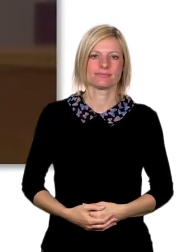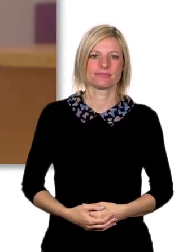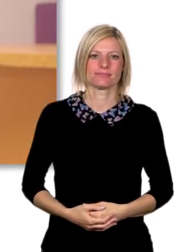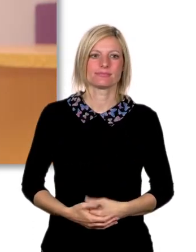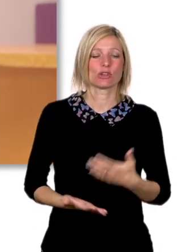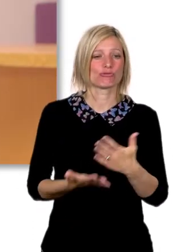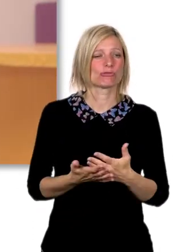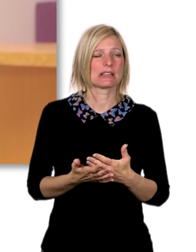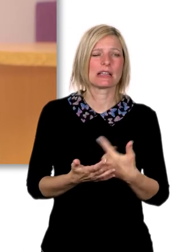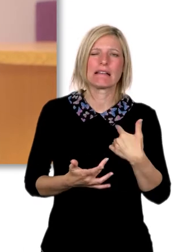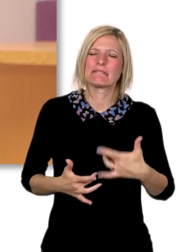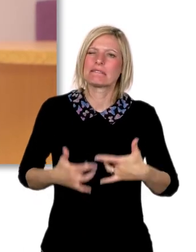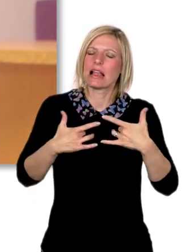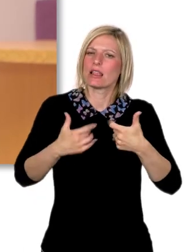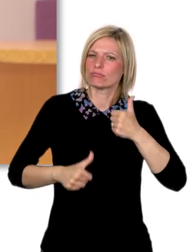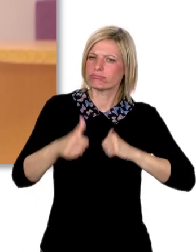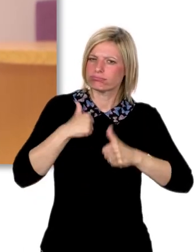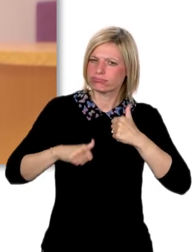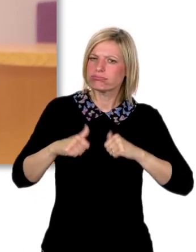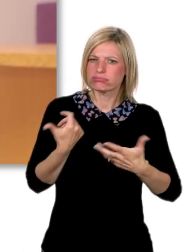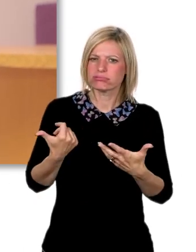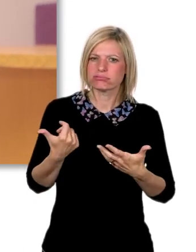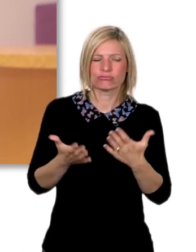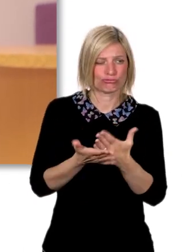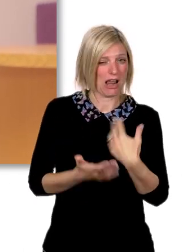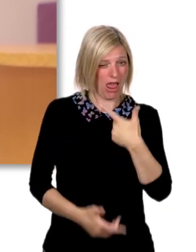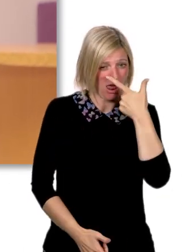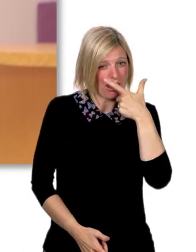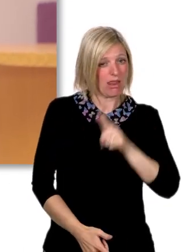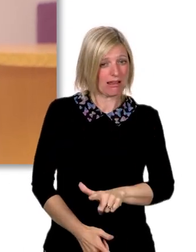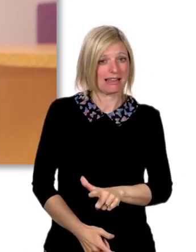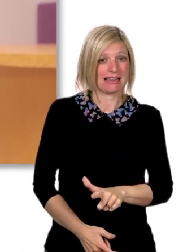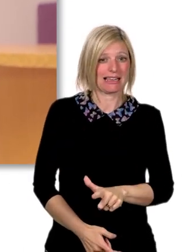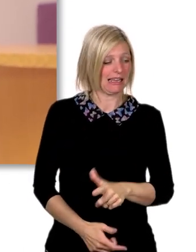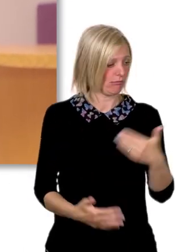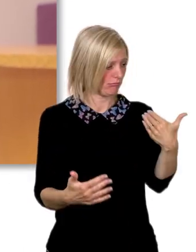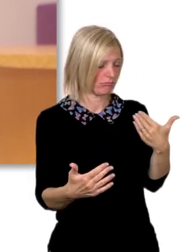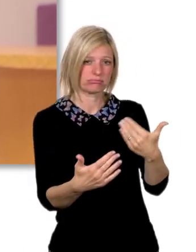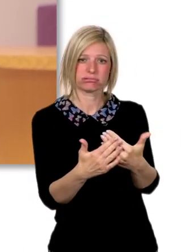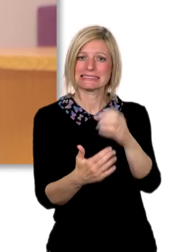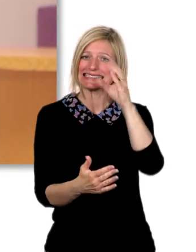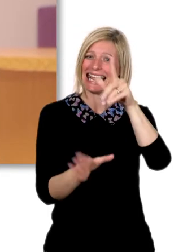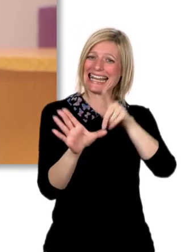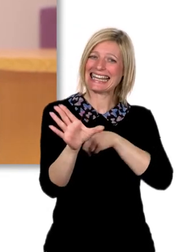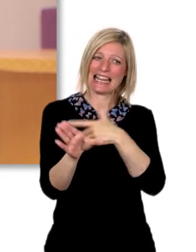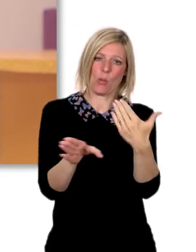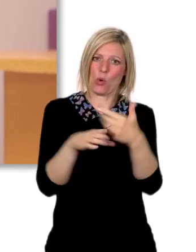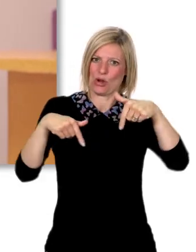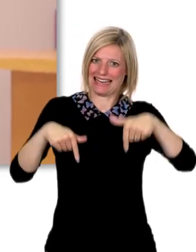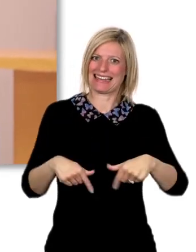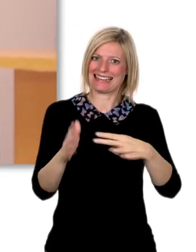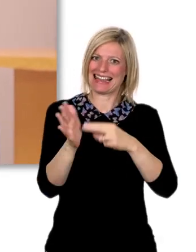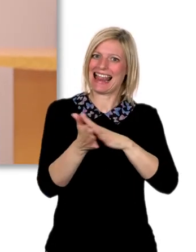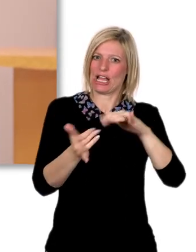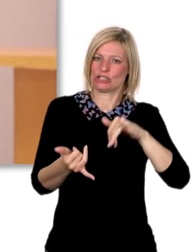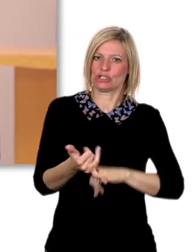I feel quite blessed to be honest. I've been very fortunate throughout the ten years I've been employed by the Trust.